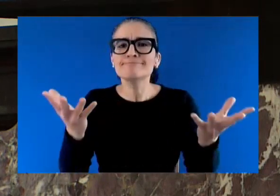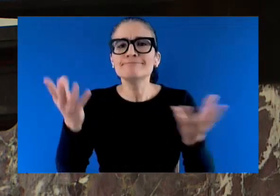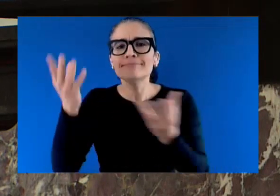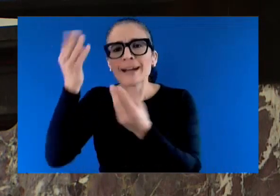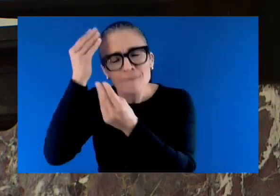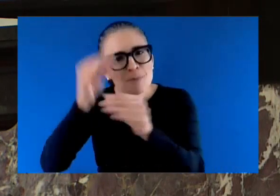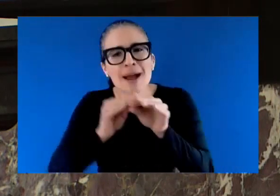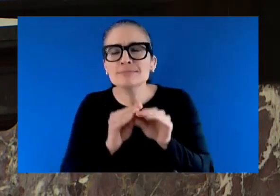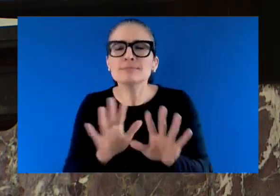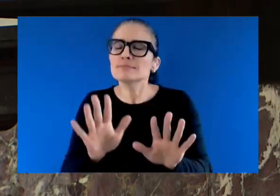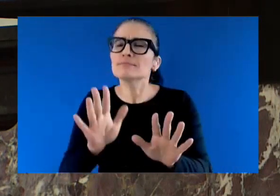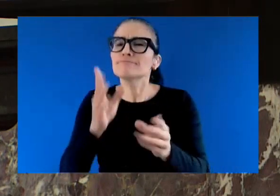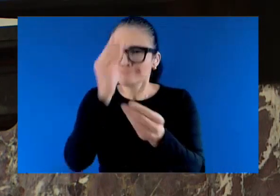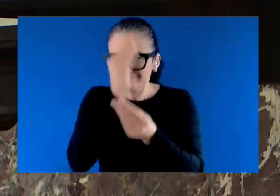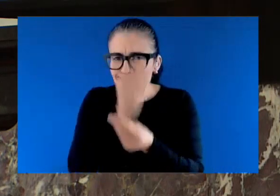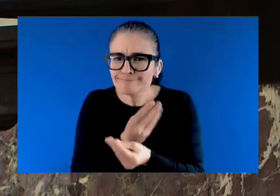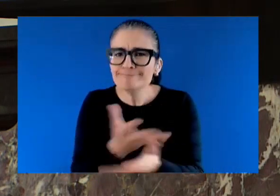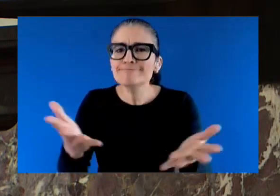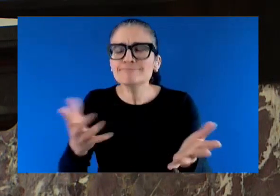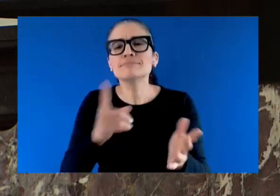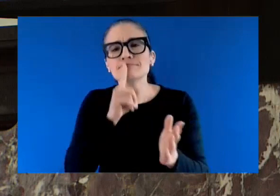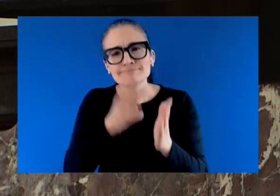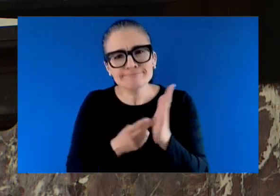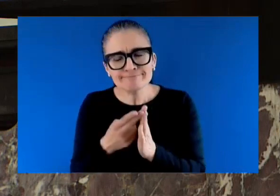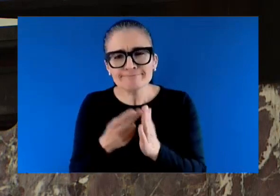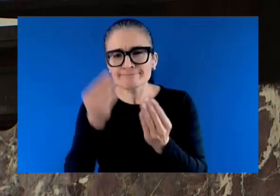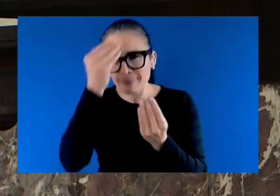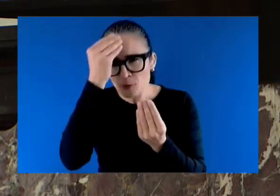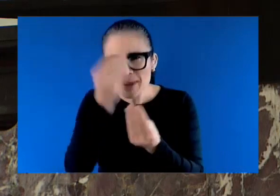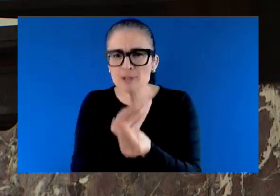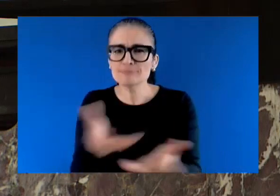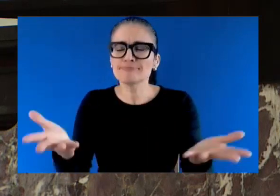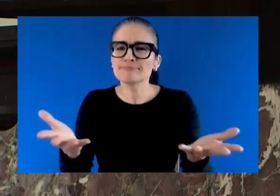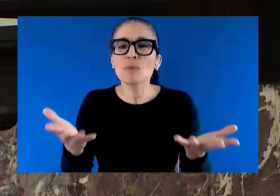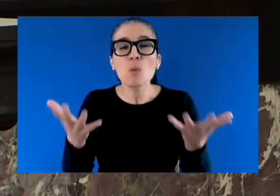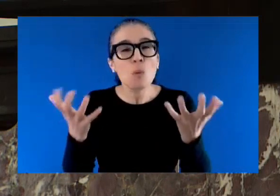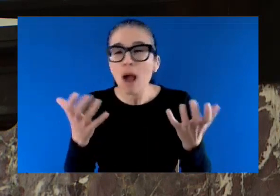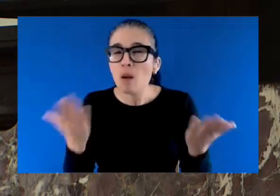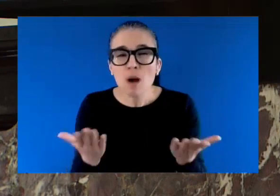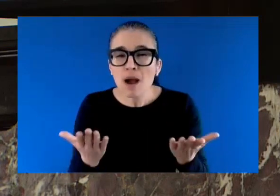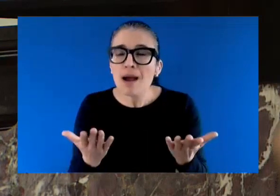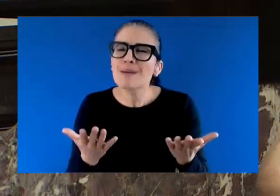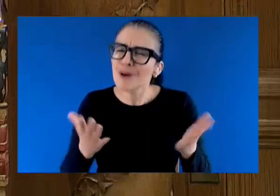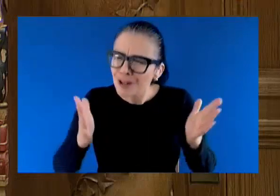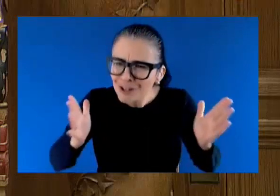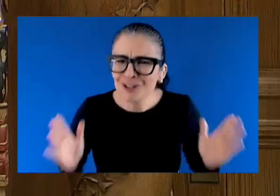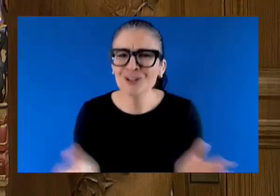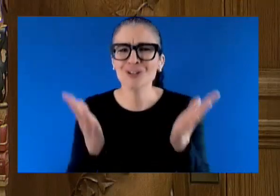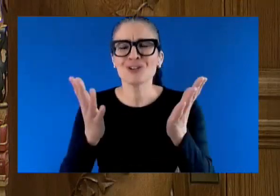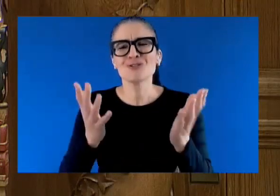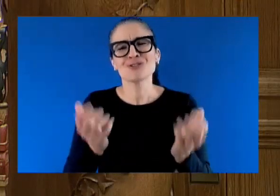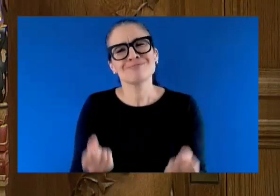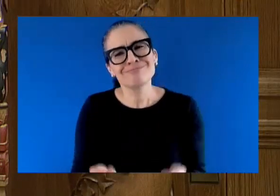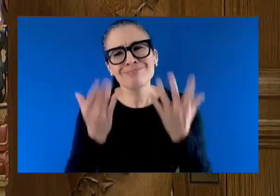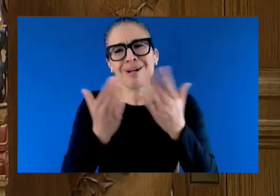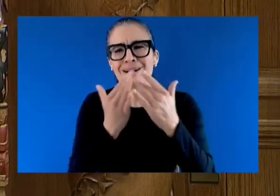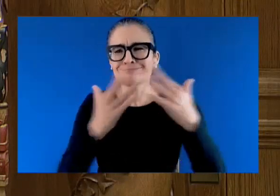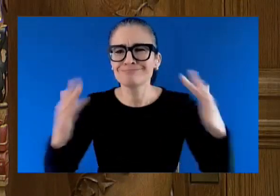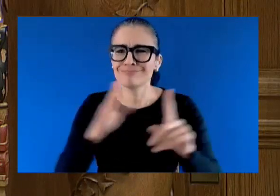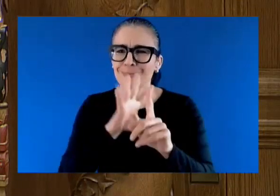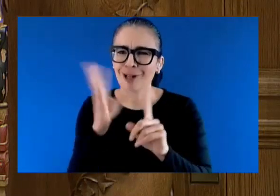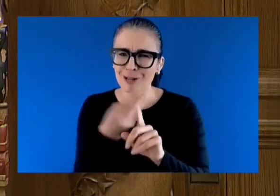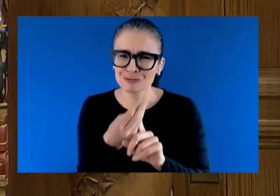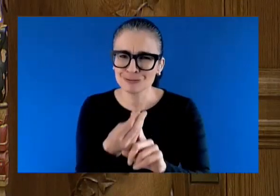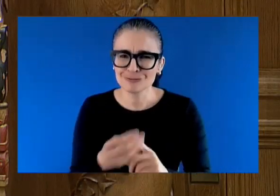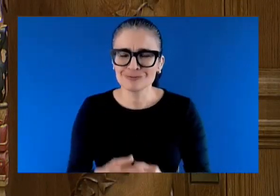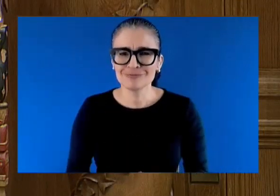that multiculturalism can truly thrive and continue to enrich our community. you. Thank you. Thank you.